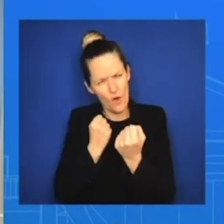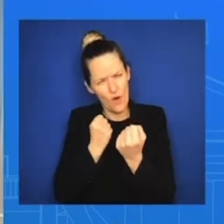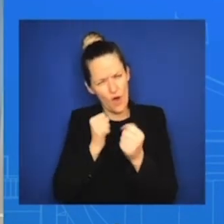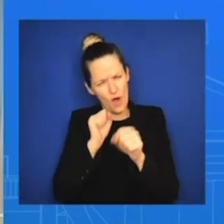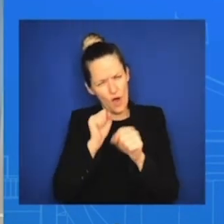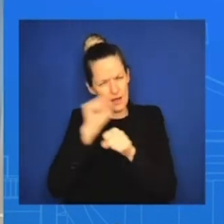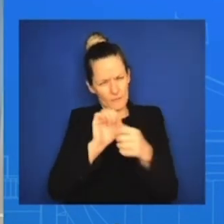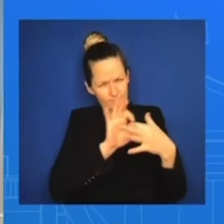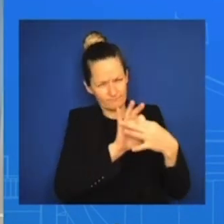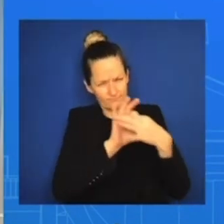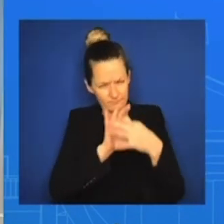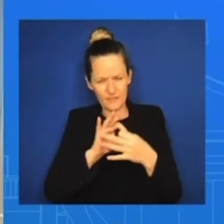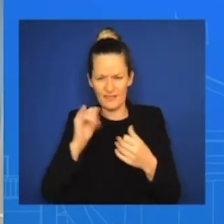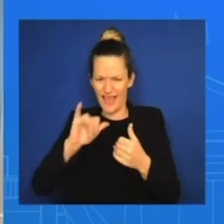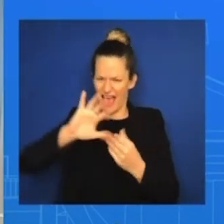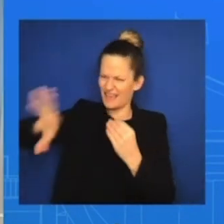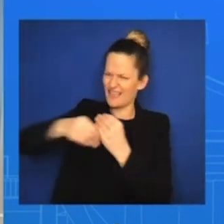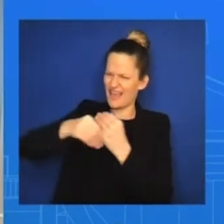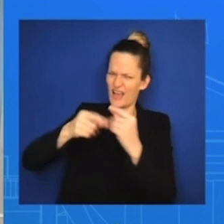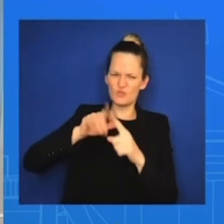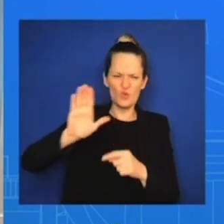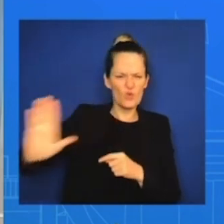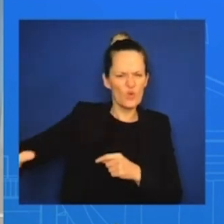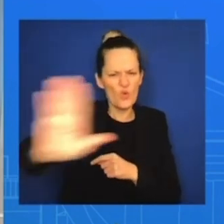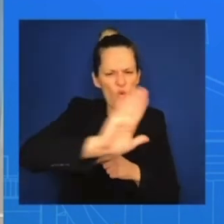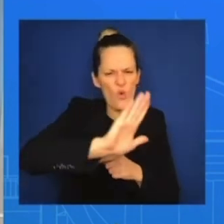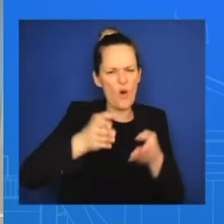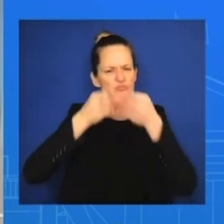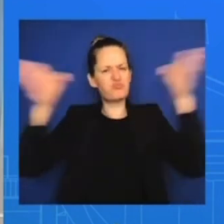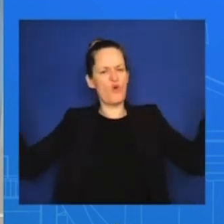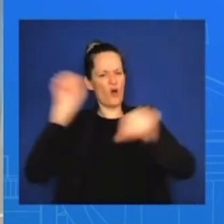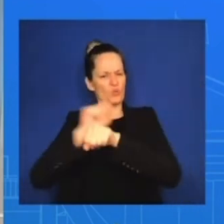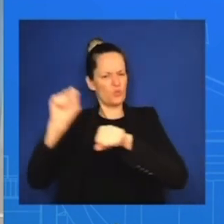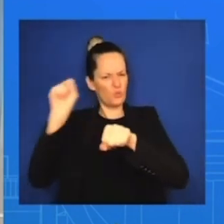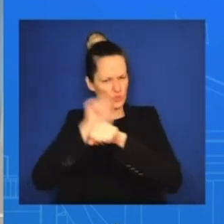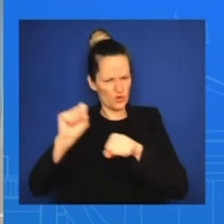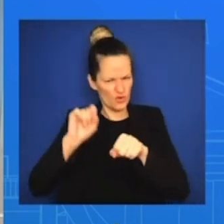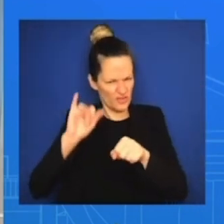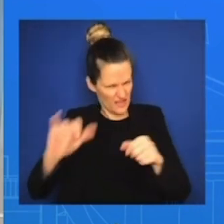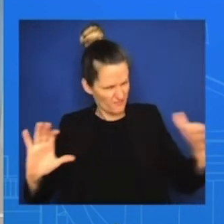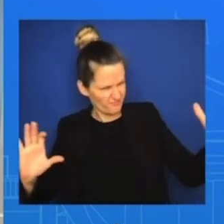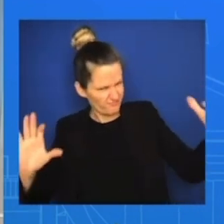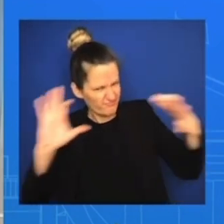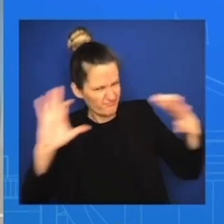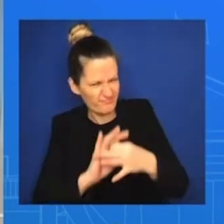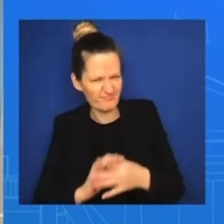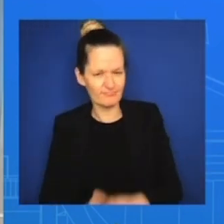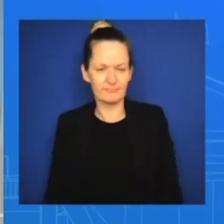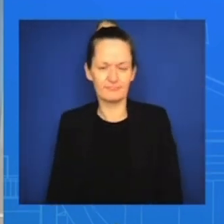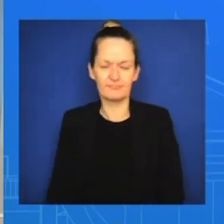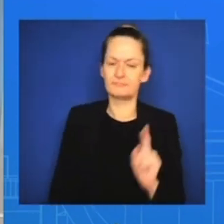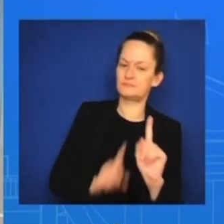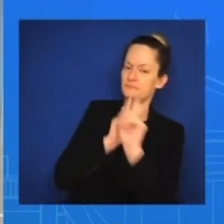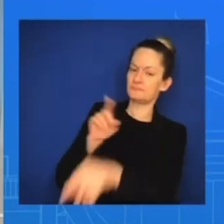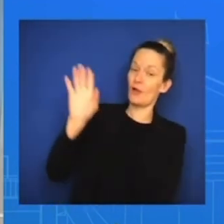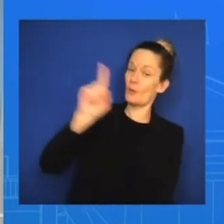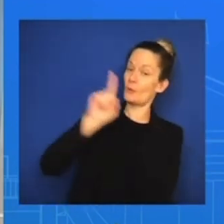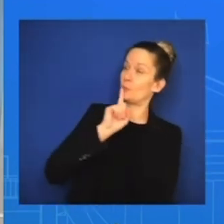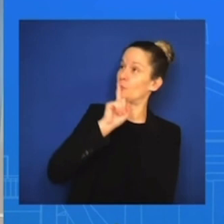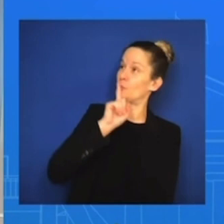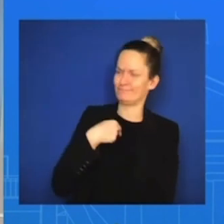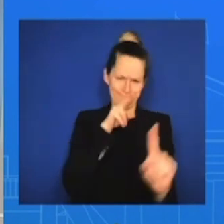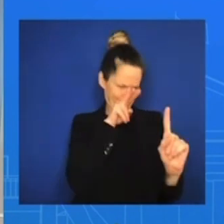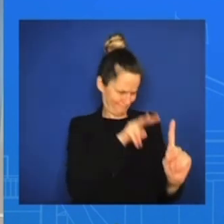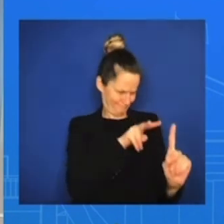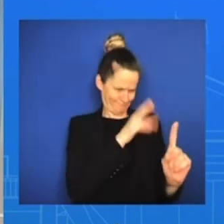Sure. Well, you know, we've never had the luxury of just being able to focus on one thing. So when COVID hit, it was just on top of a multitude of other